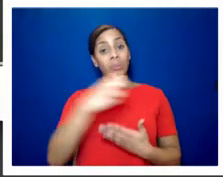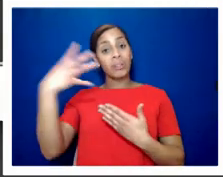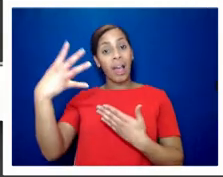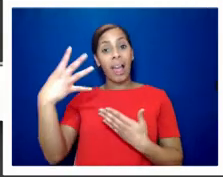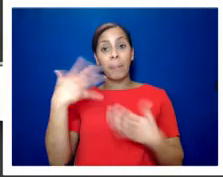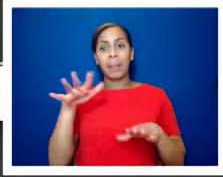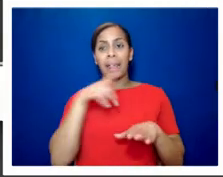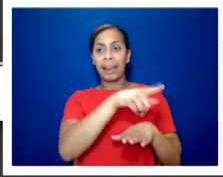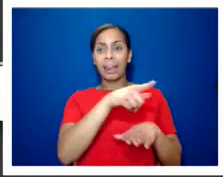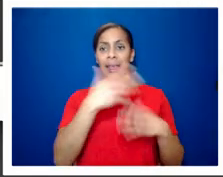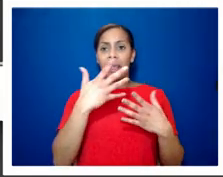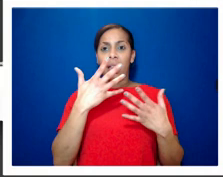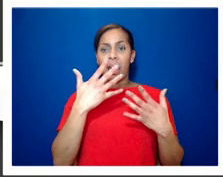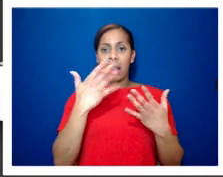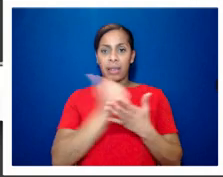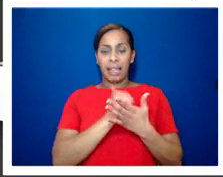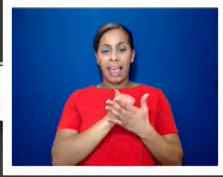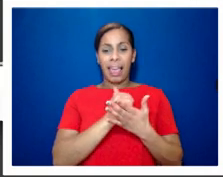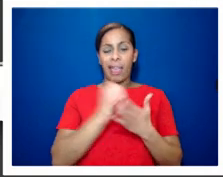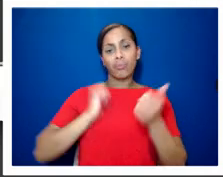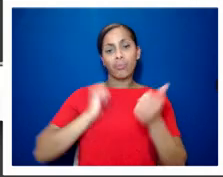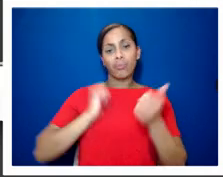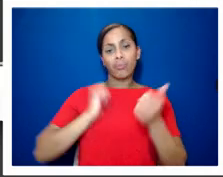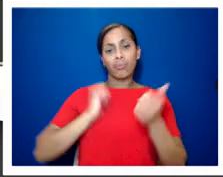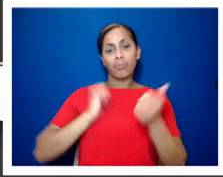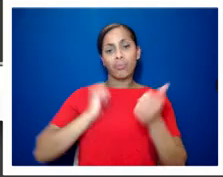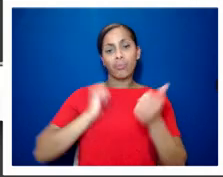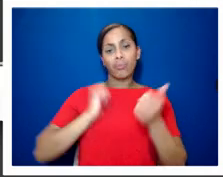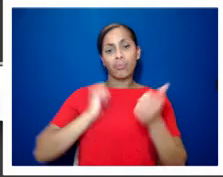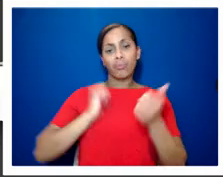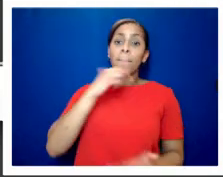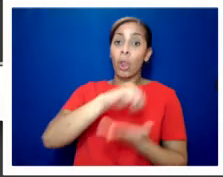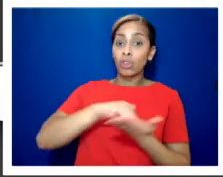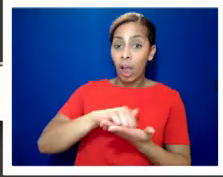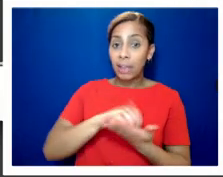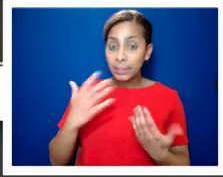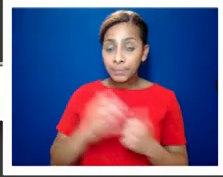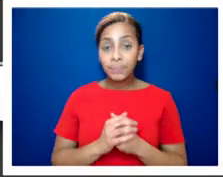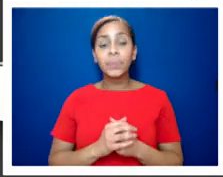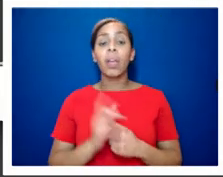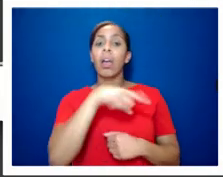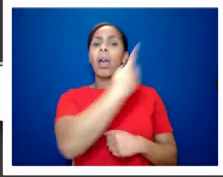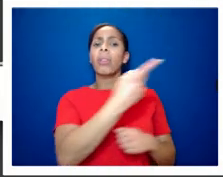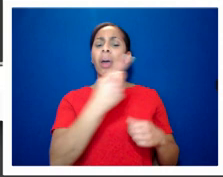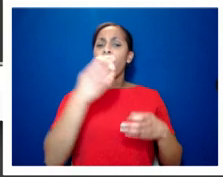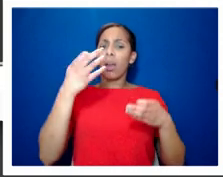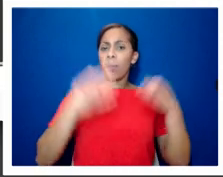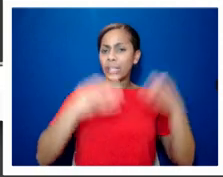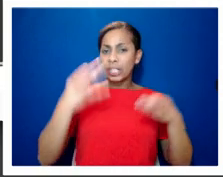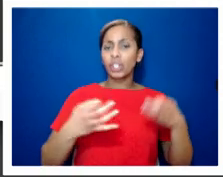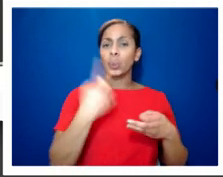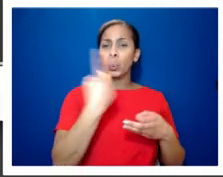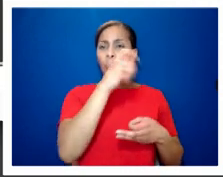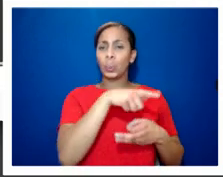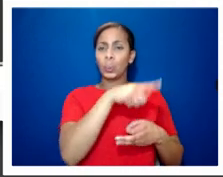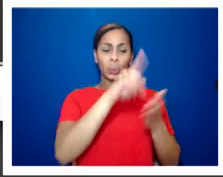other politicians have sort of apologized for it so um jill knight who was one of the original and people responsible for